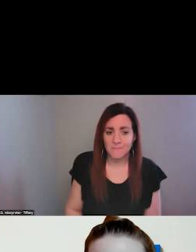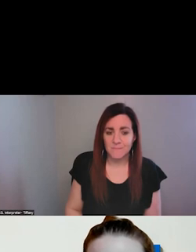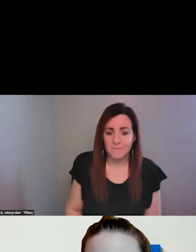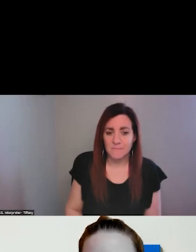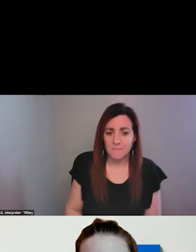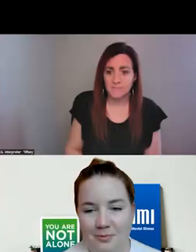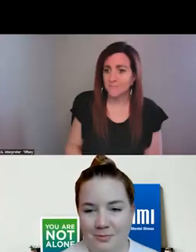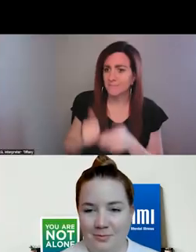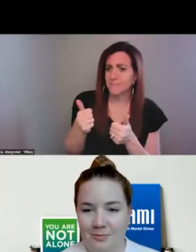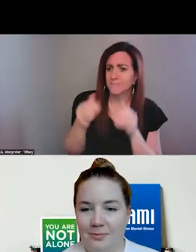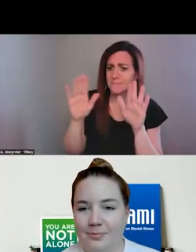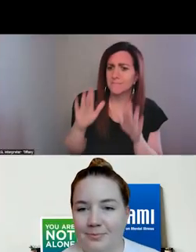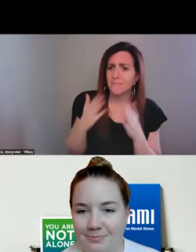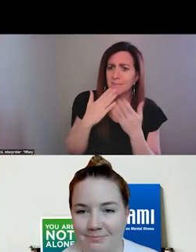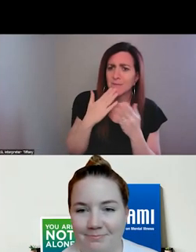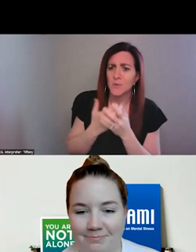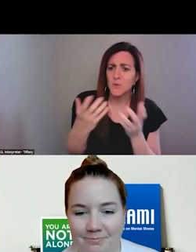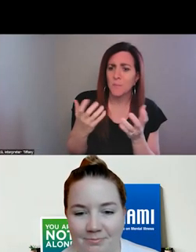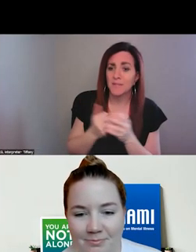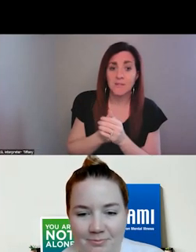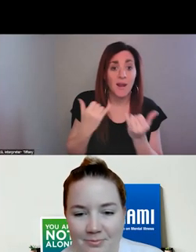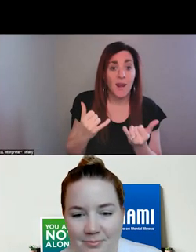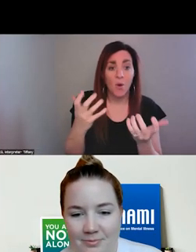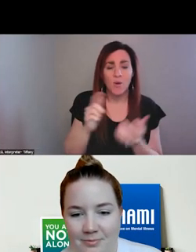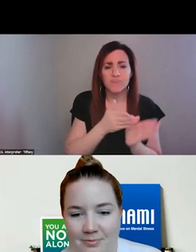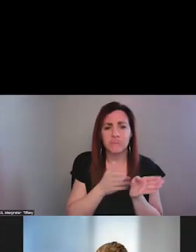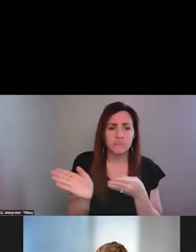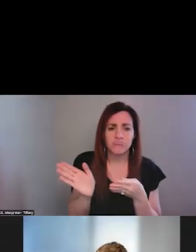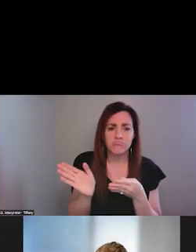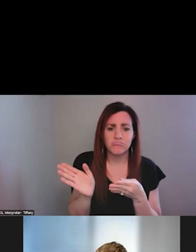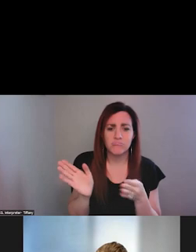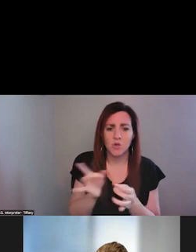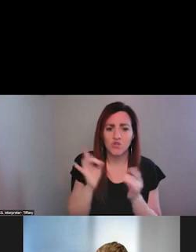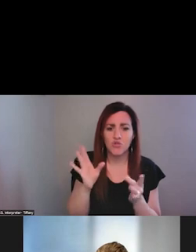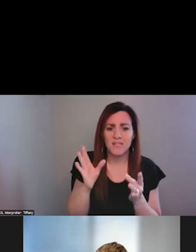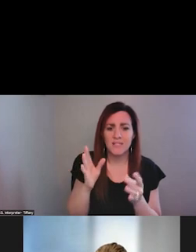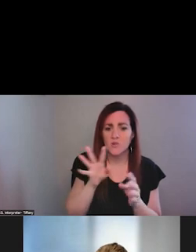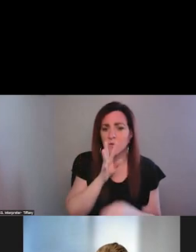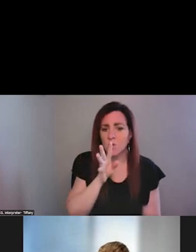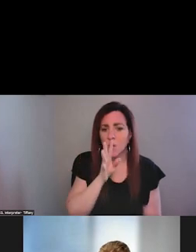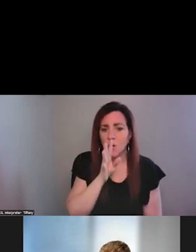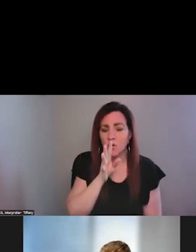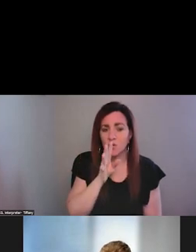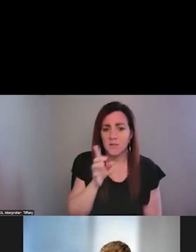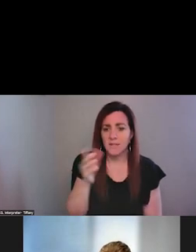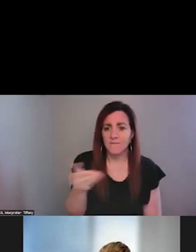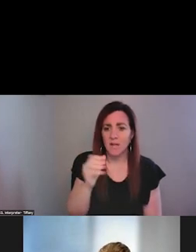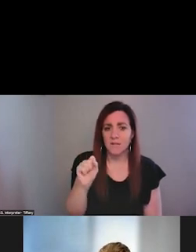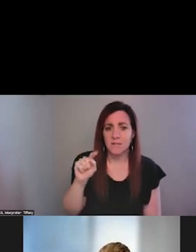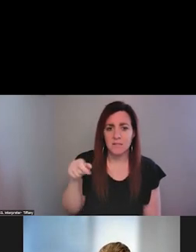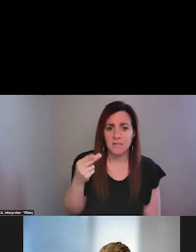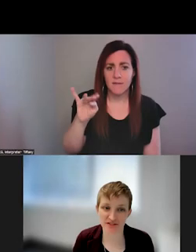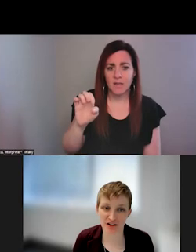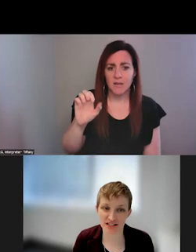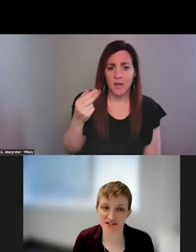Wonderful. Thank you so much. Um, now I want to shift to our crisis talk, uh, and invite Stephanie Hepburn to join us. Um,